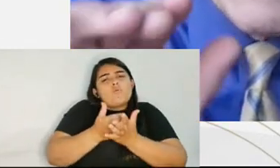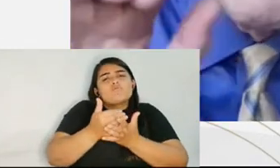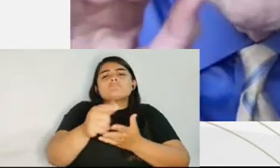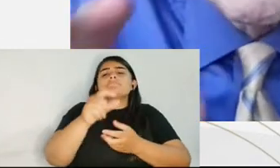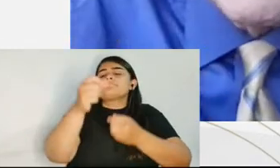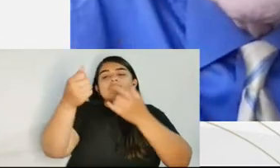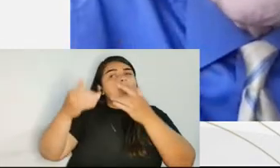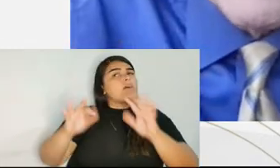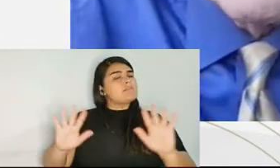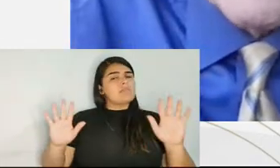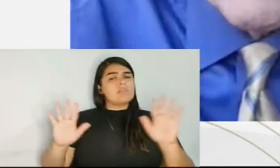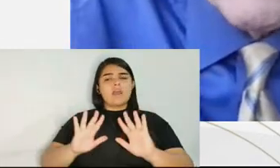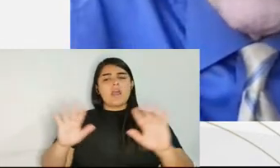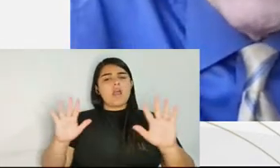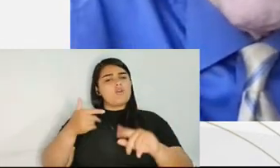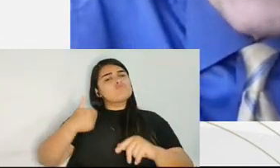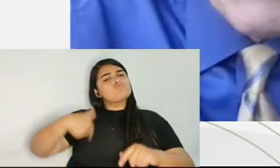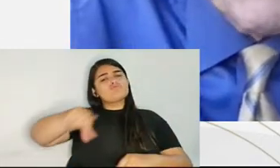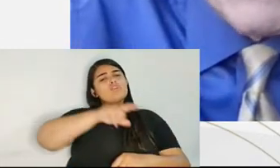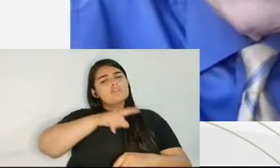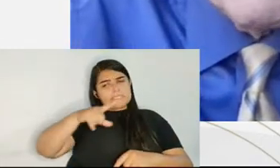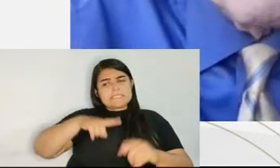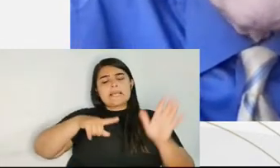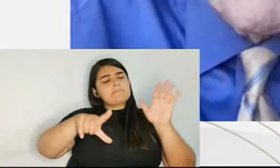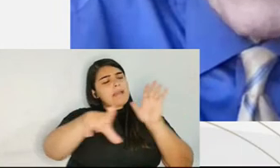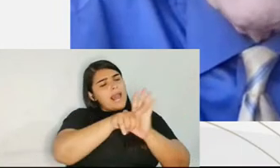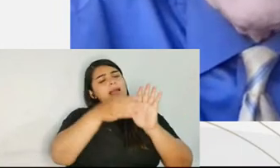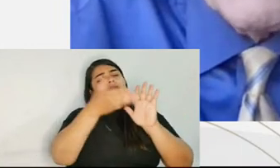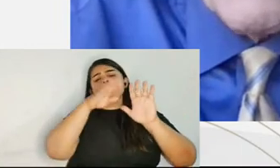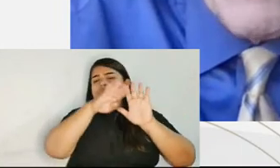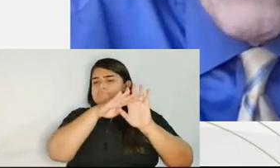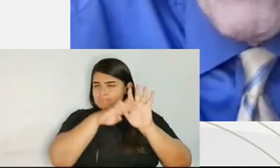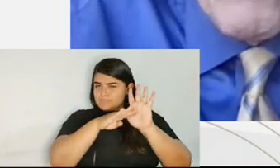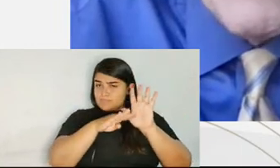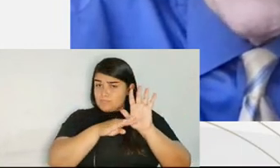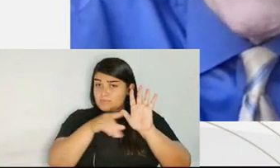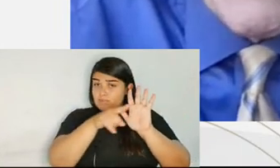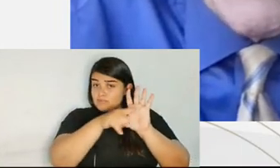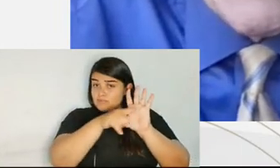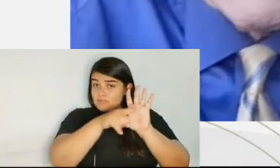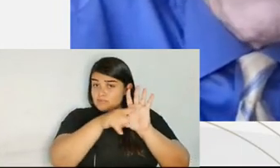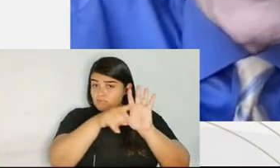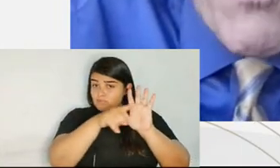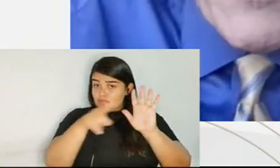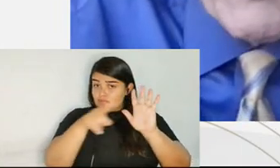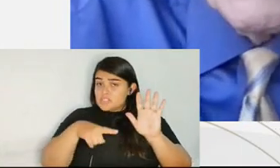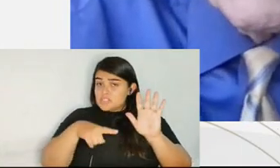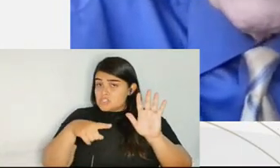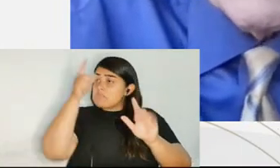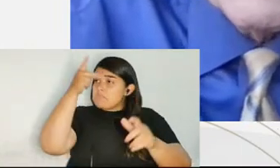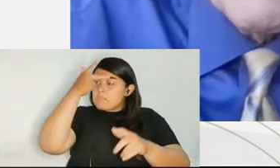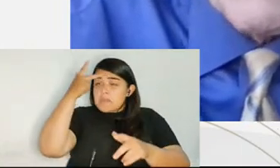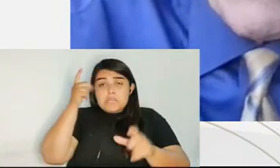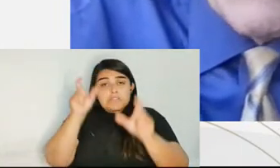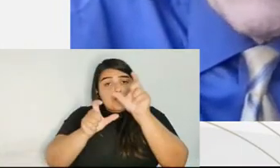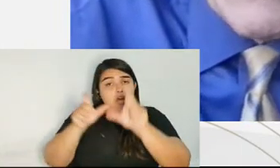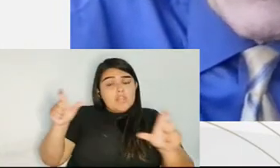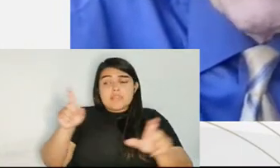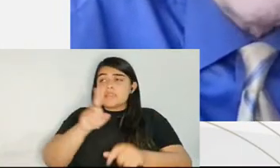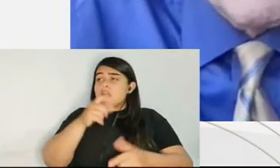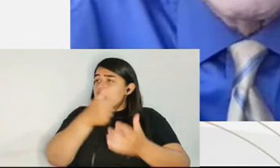and you're letting defendants get away without paying the full penalties they owe, and tell us why you're doing this.